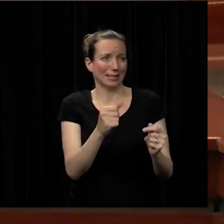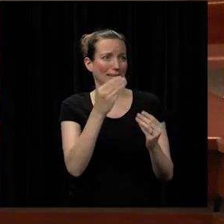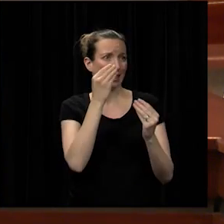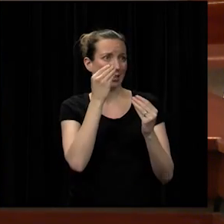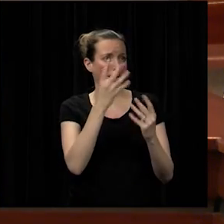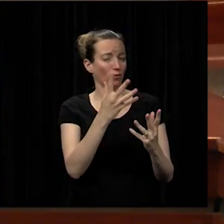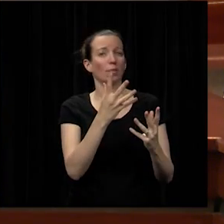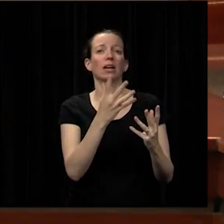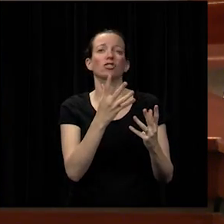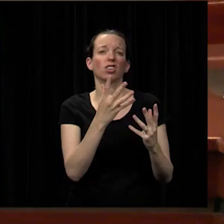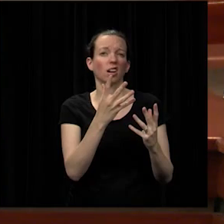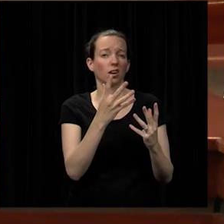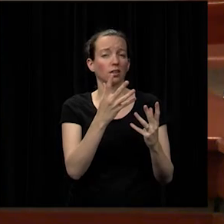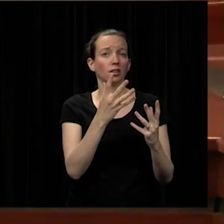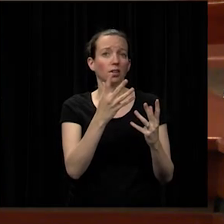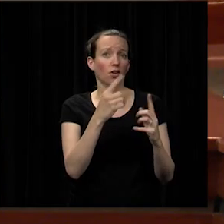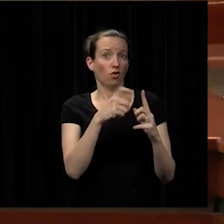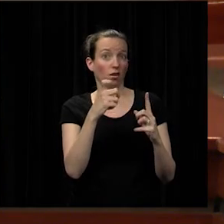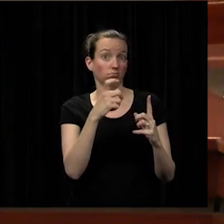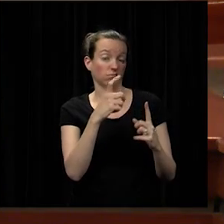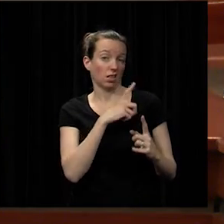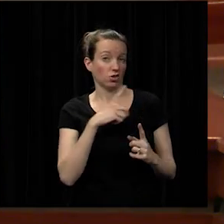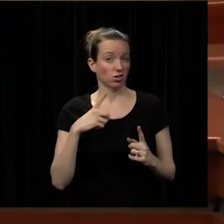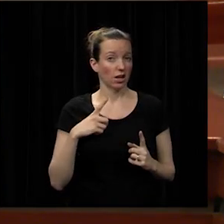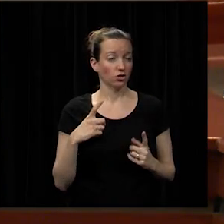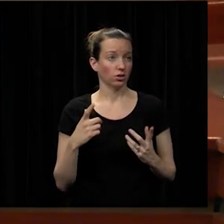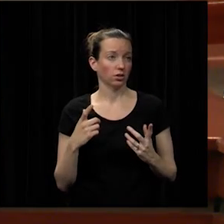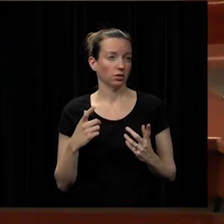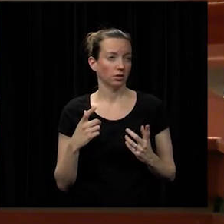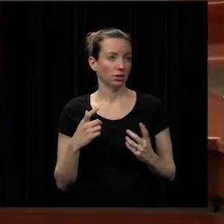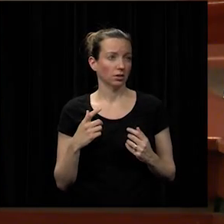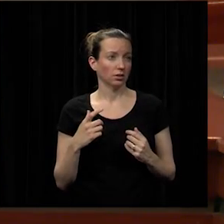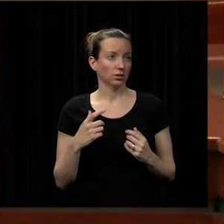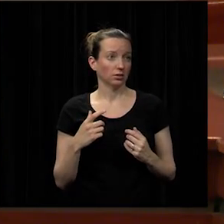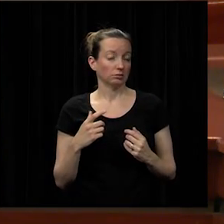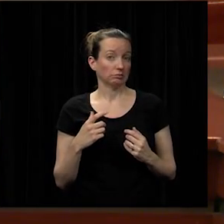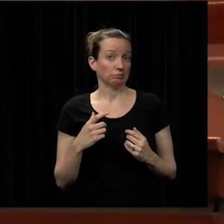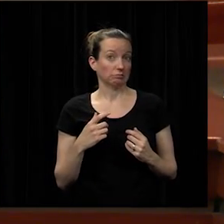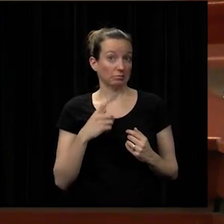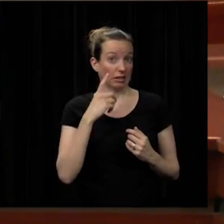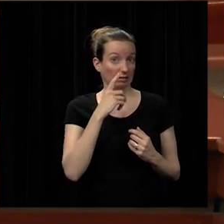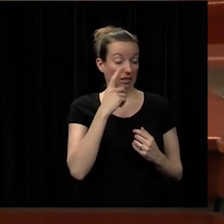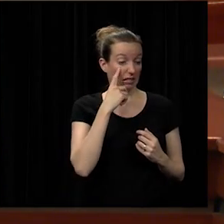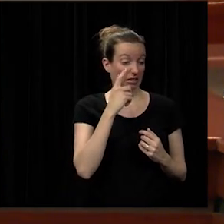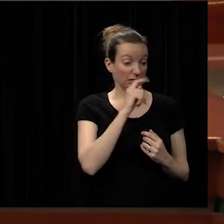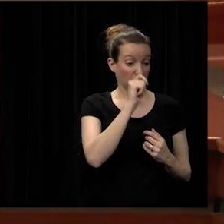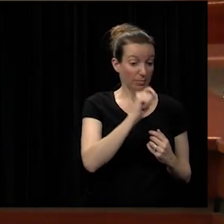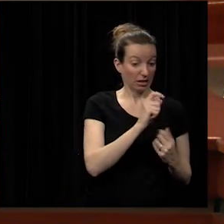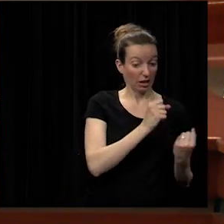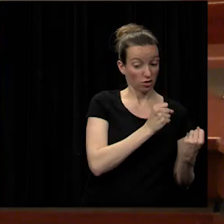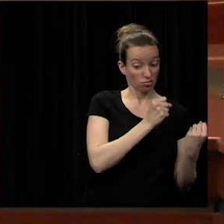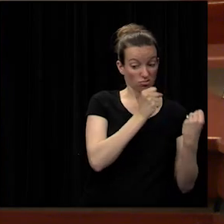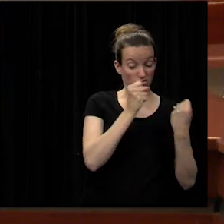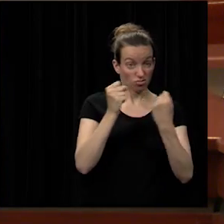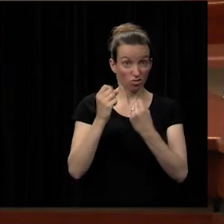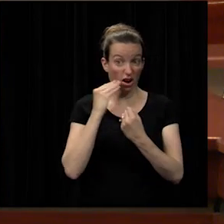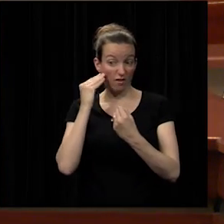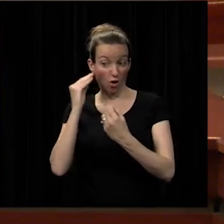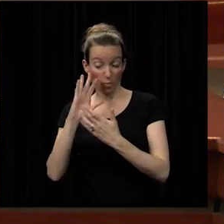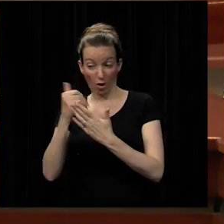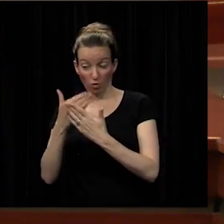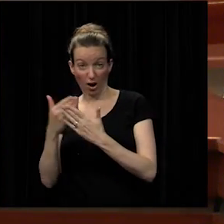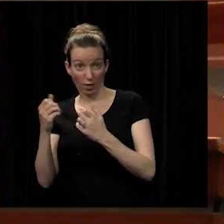legislature's in session um i don't think you could drive home from topeka before we would have something already from ksb uh